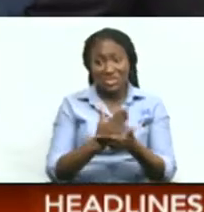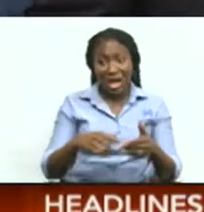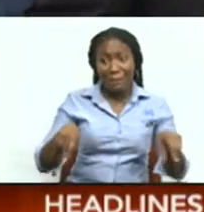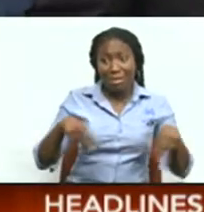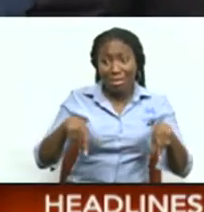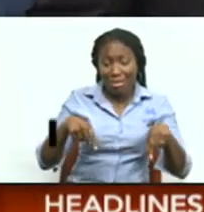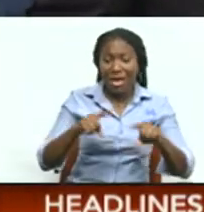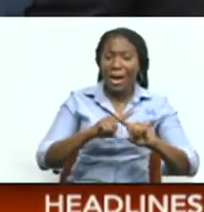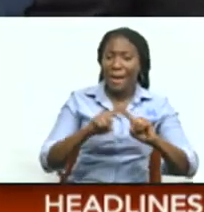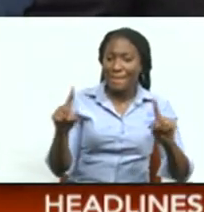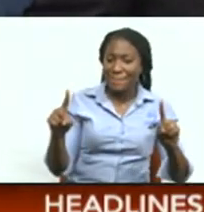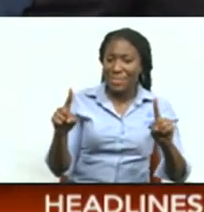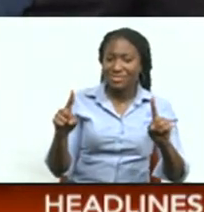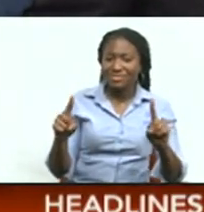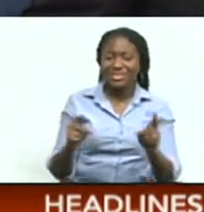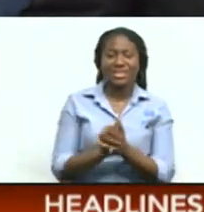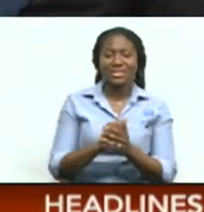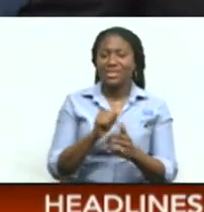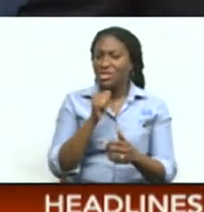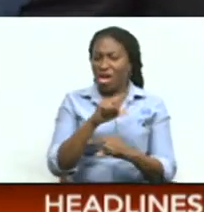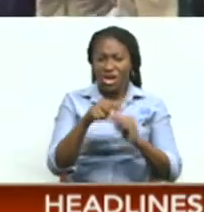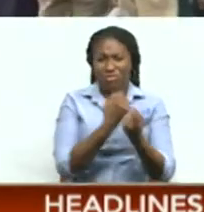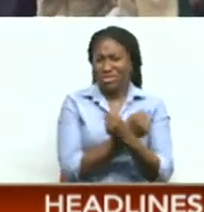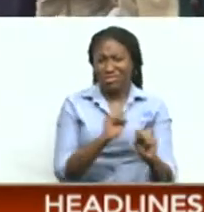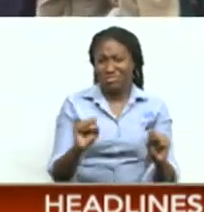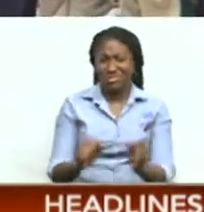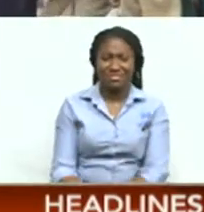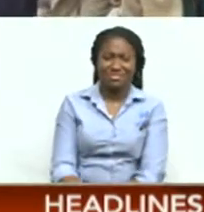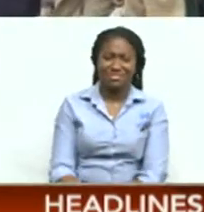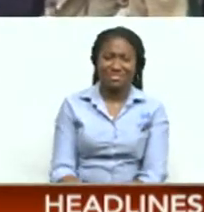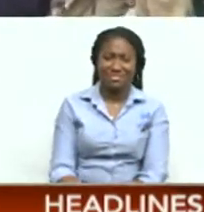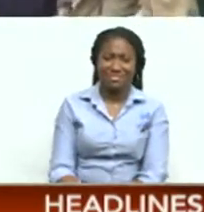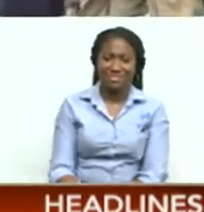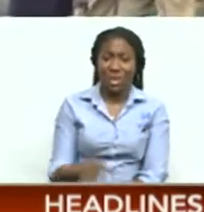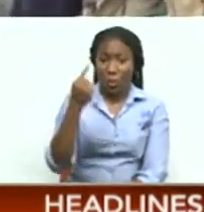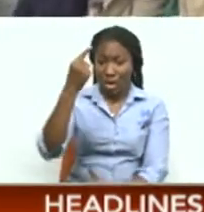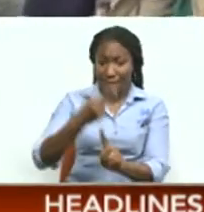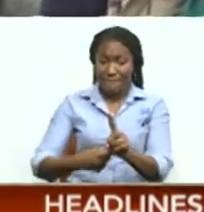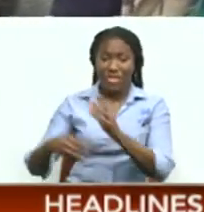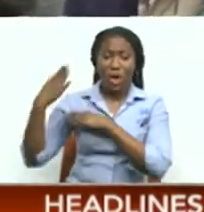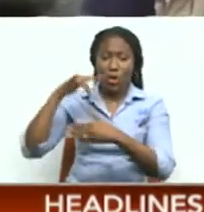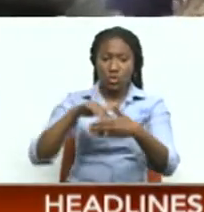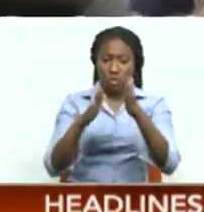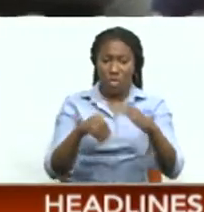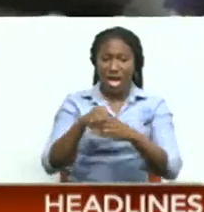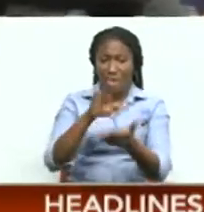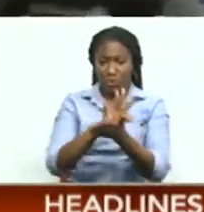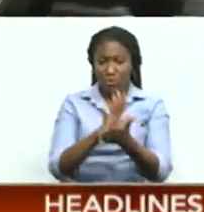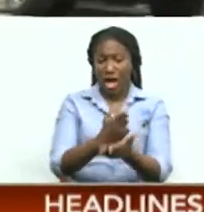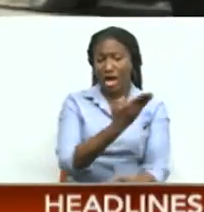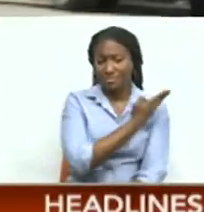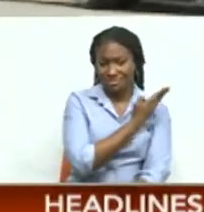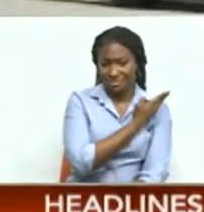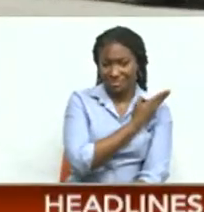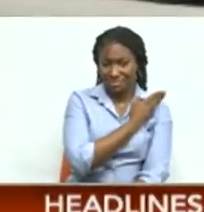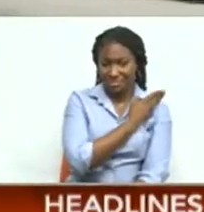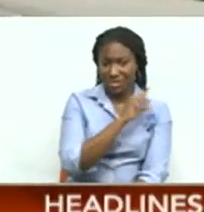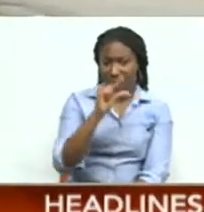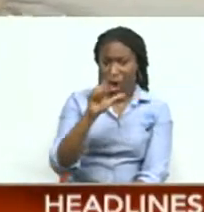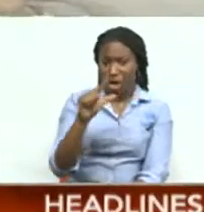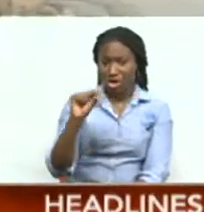students, but it's not over the safety. One month ago, students of the Gloucester Lodge Moravian Primary School were left